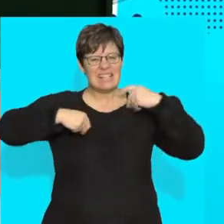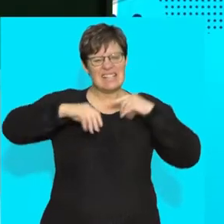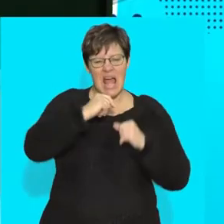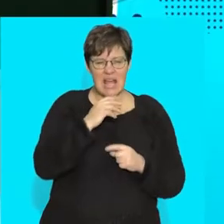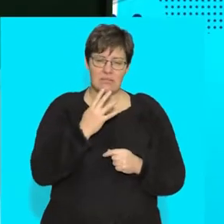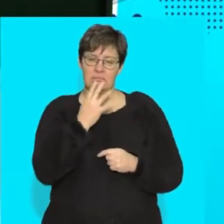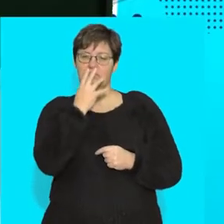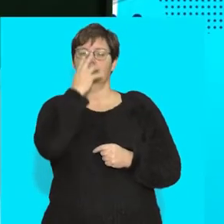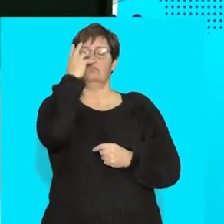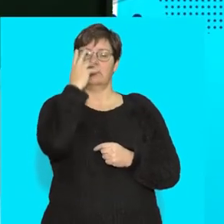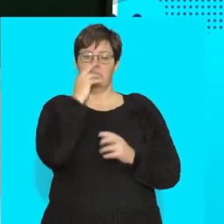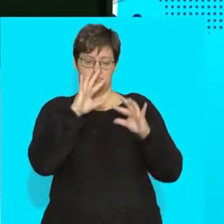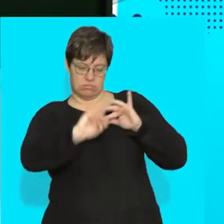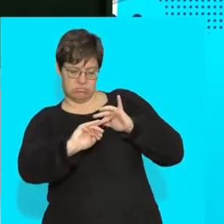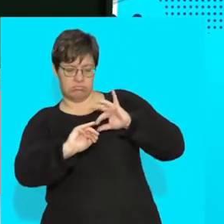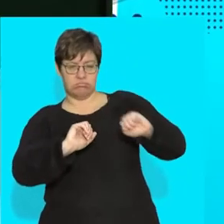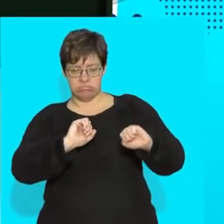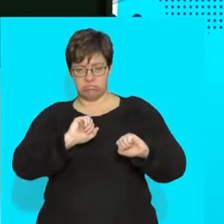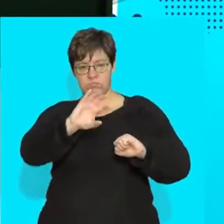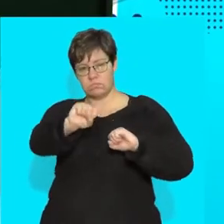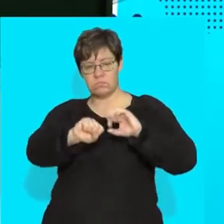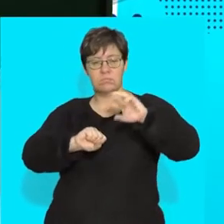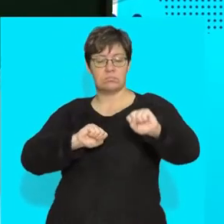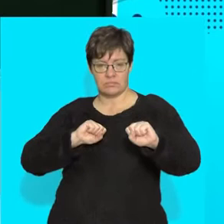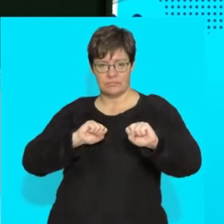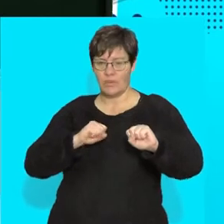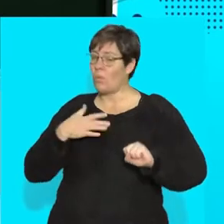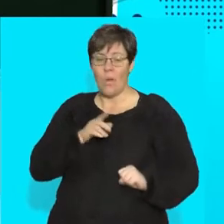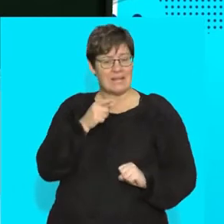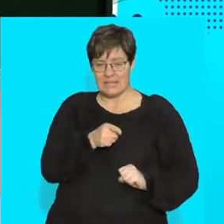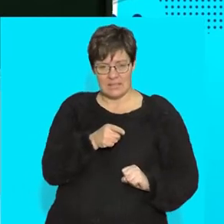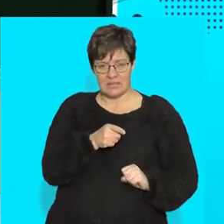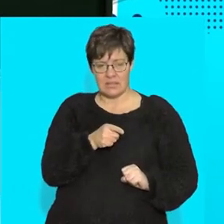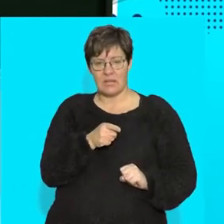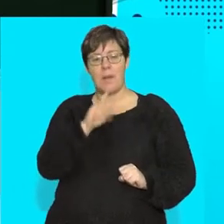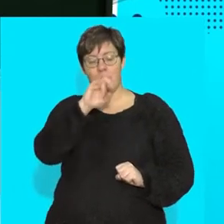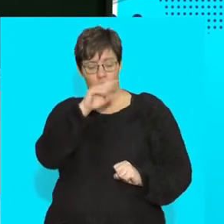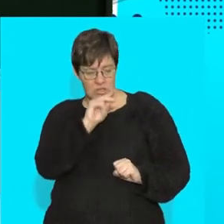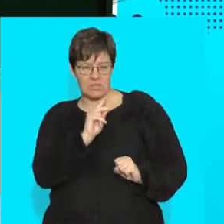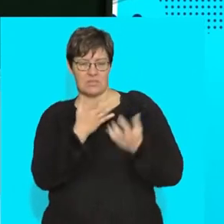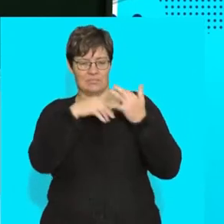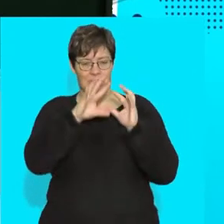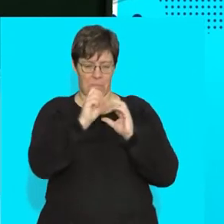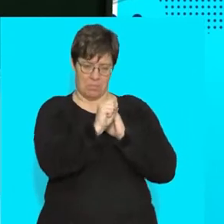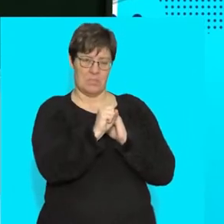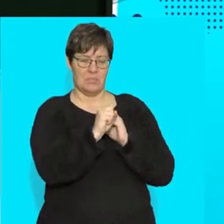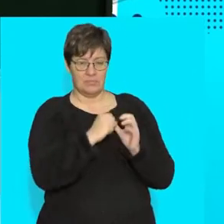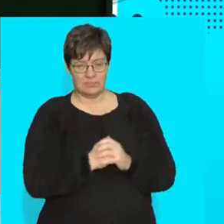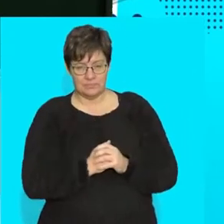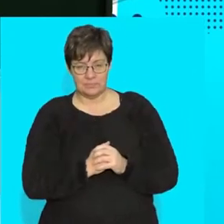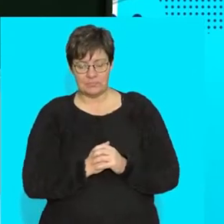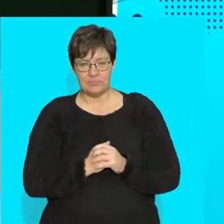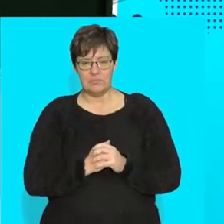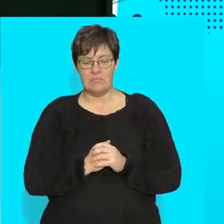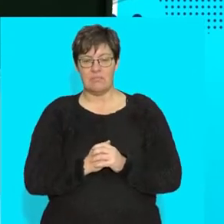dusty and stuff, they move. And they take all the things that I don't want to go into my lungs and they take it out,